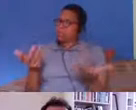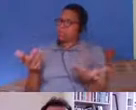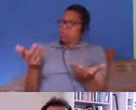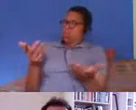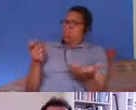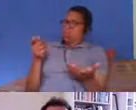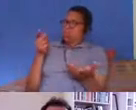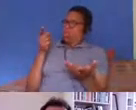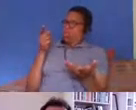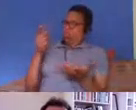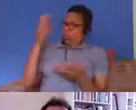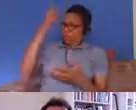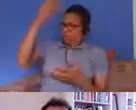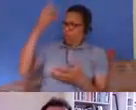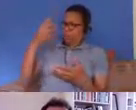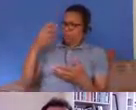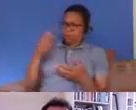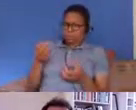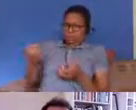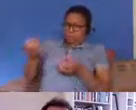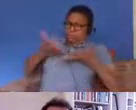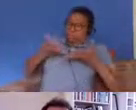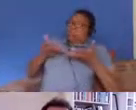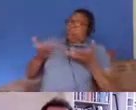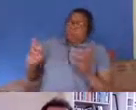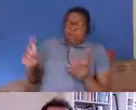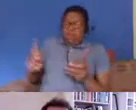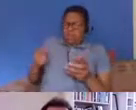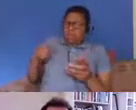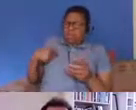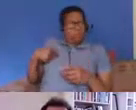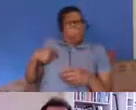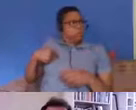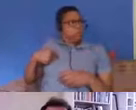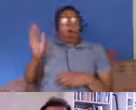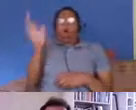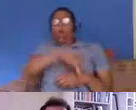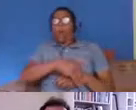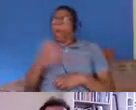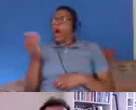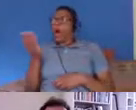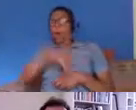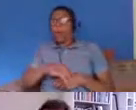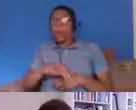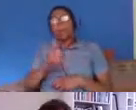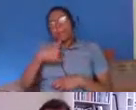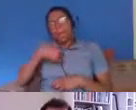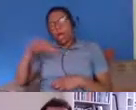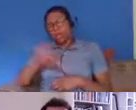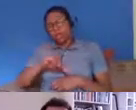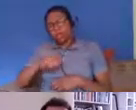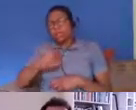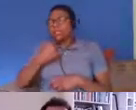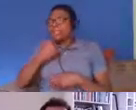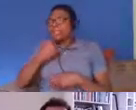government of the day and since 2010 um i i possibly ought to issue a trigger warning for the for the next slide it's not